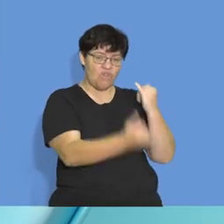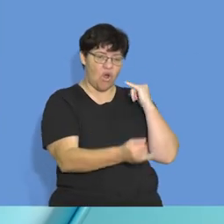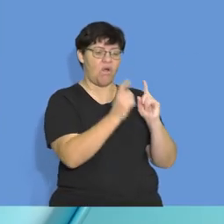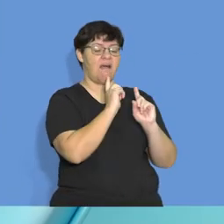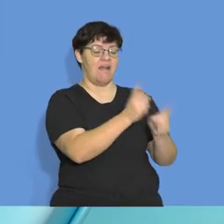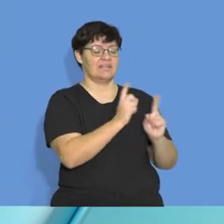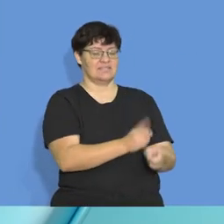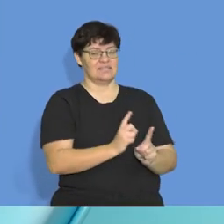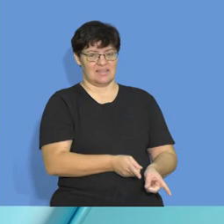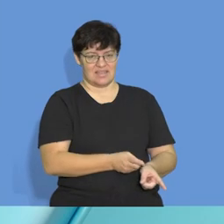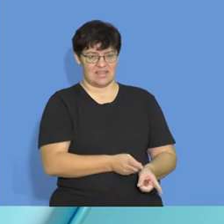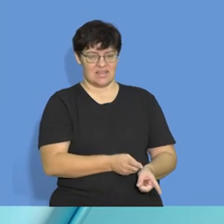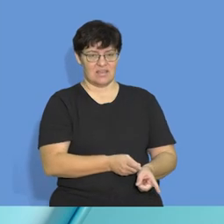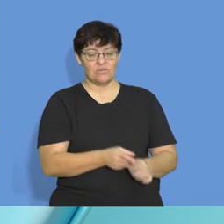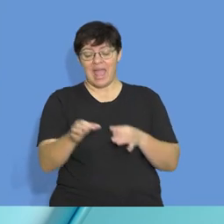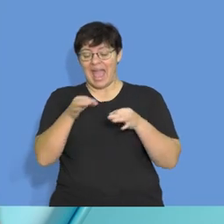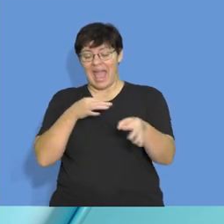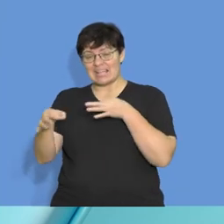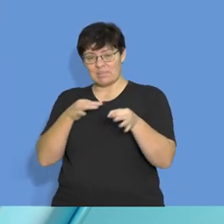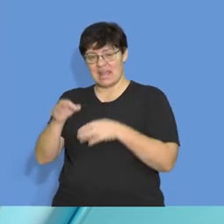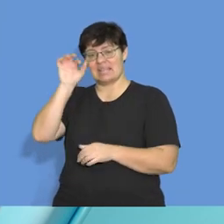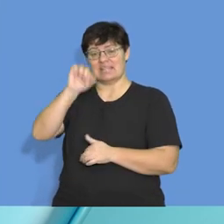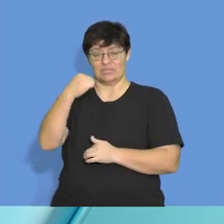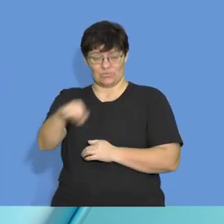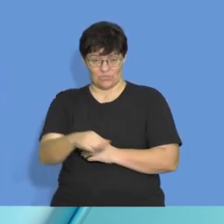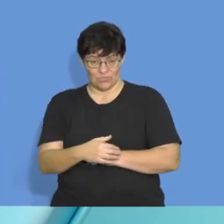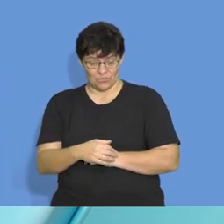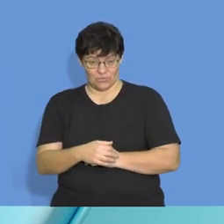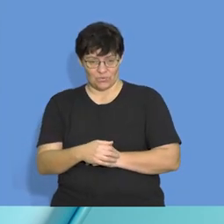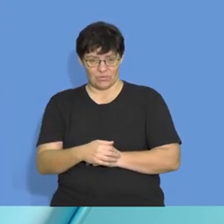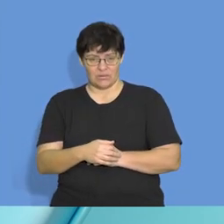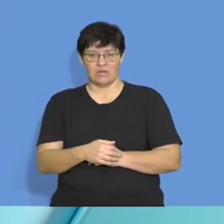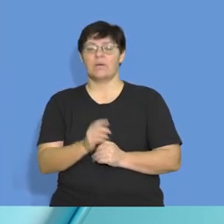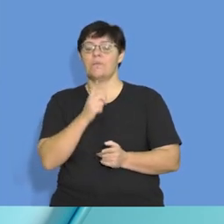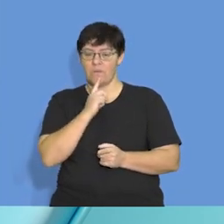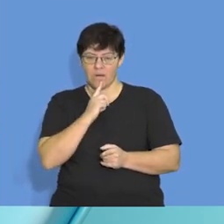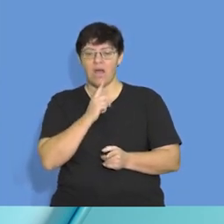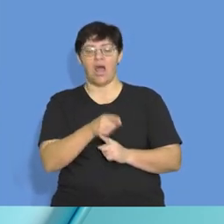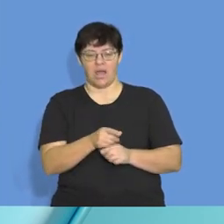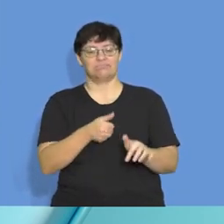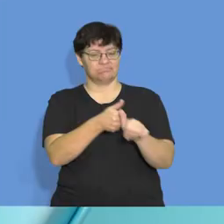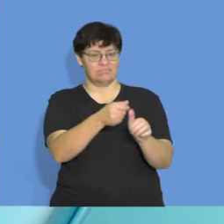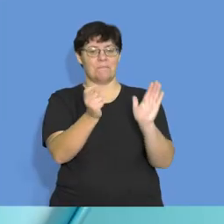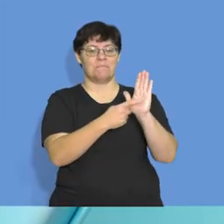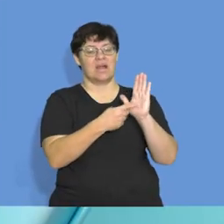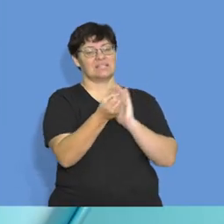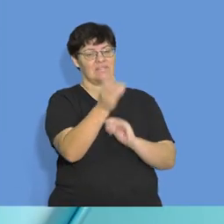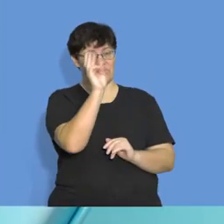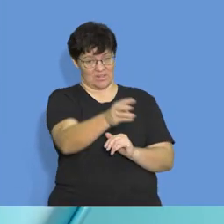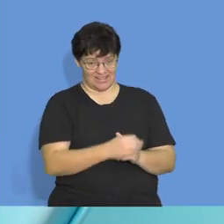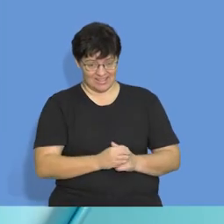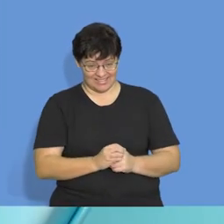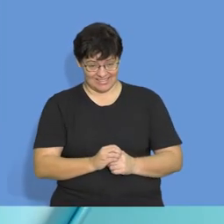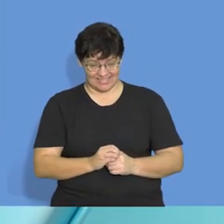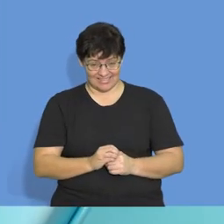in justifying your explanations, you will be awarded the marks. Listen carefully to what I'm saying.